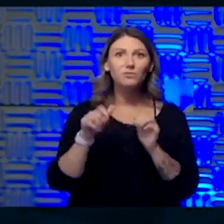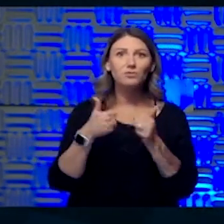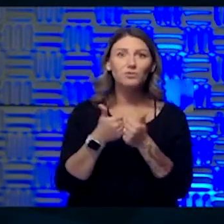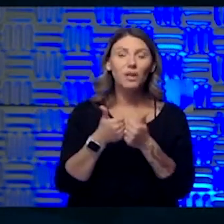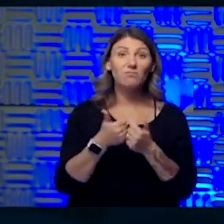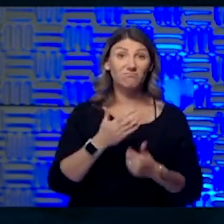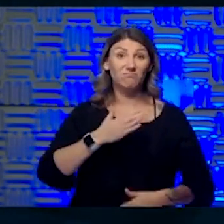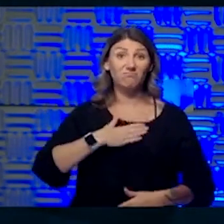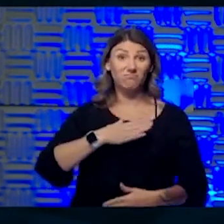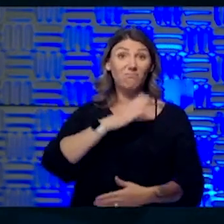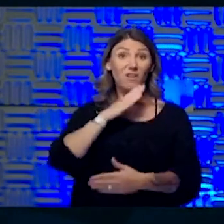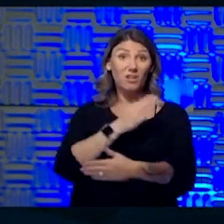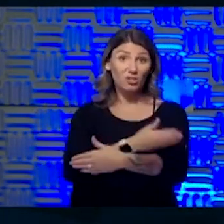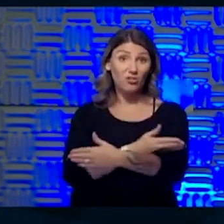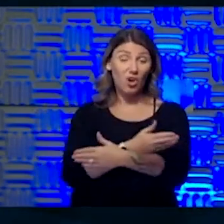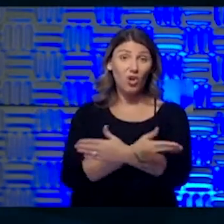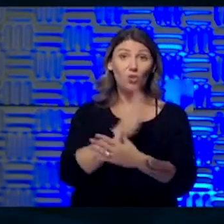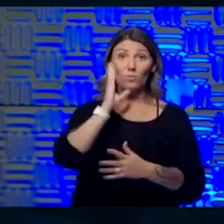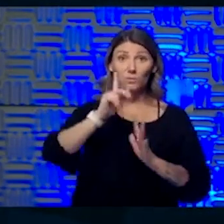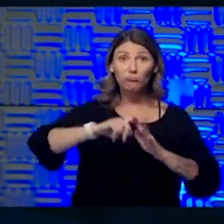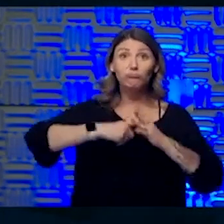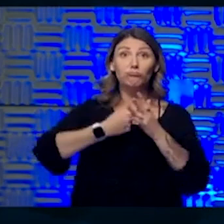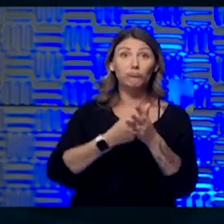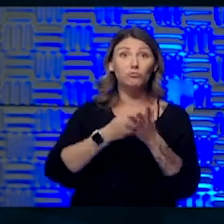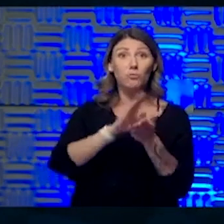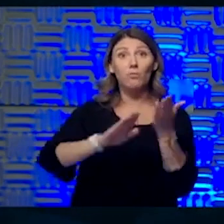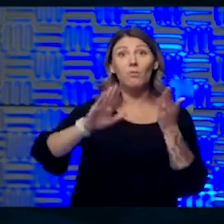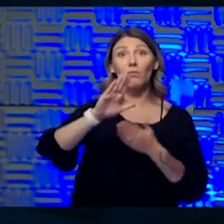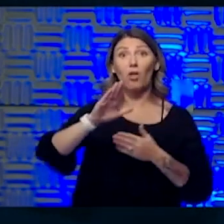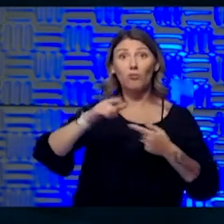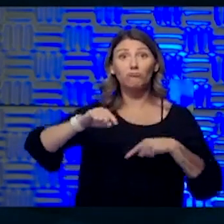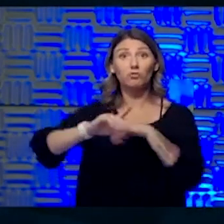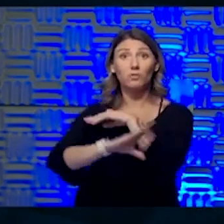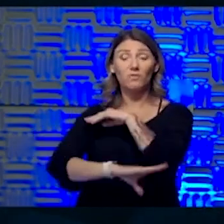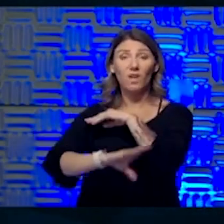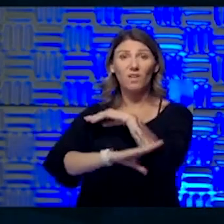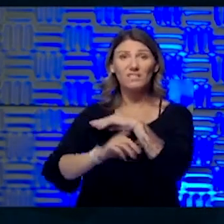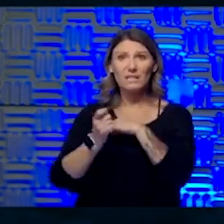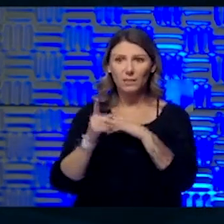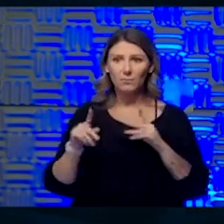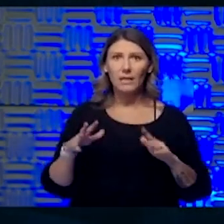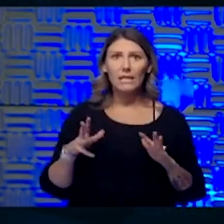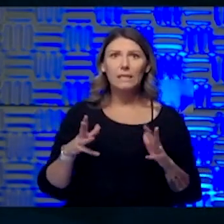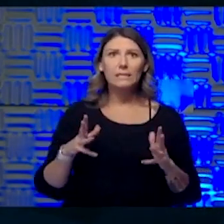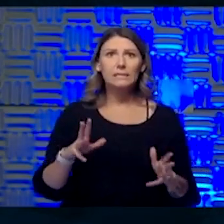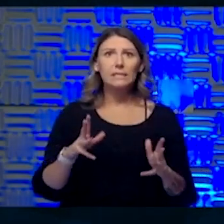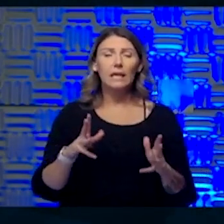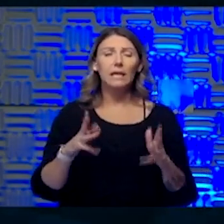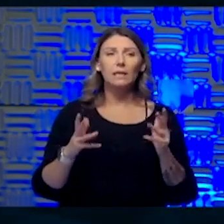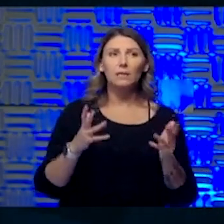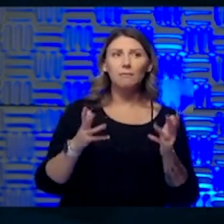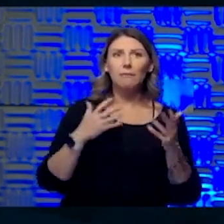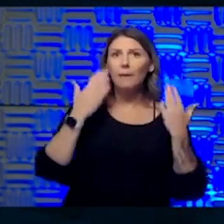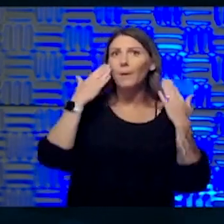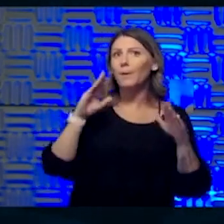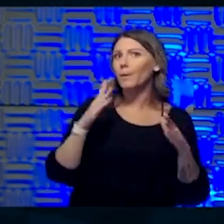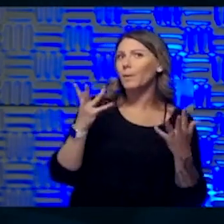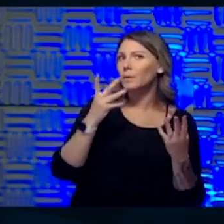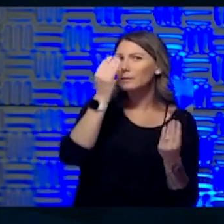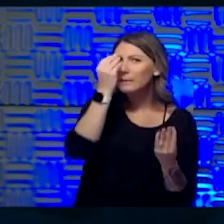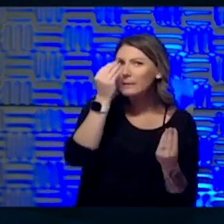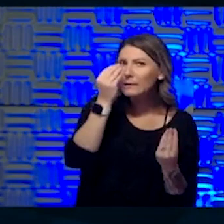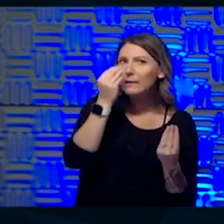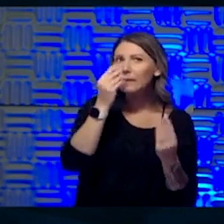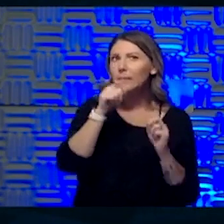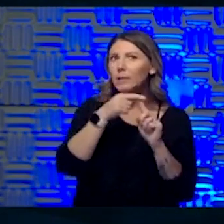back to college or starting college this fall. And, uh, it's a little anxiety provoking. Cause I, you know, I don't know what to think about it yet. And,